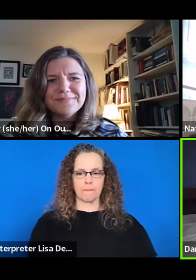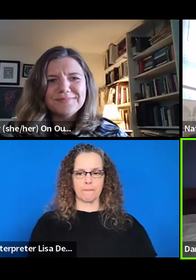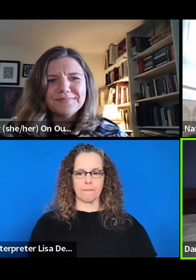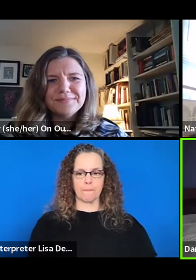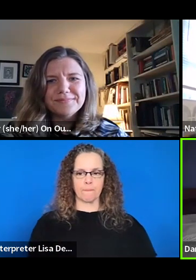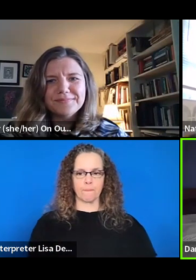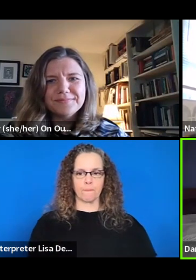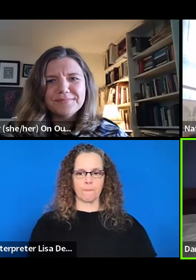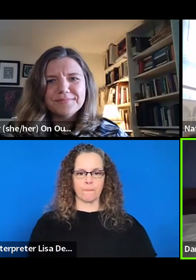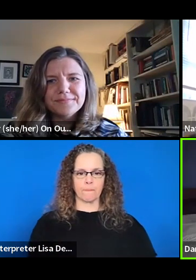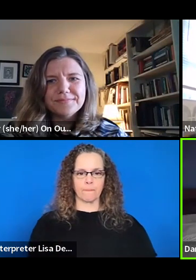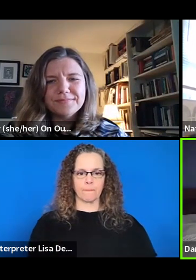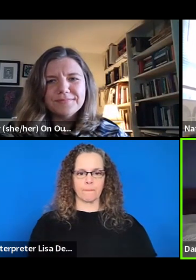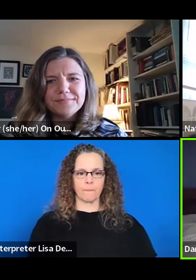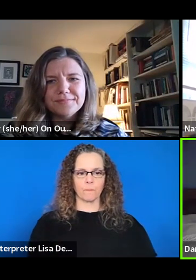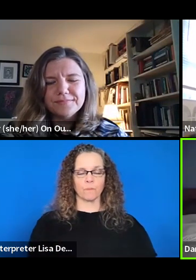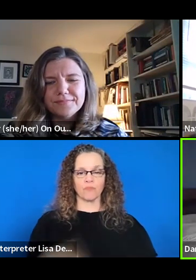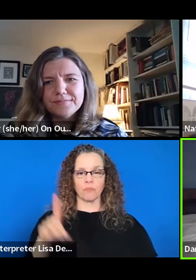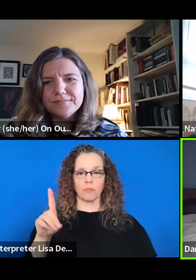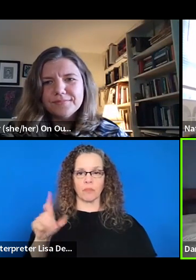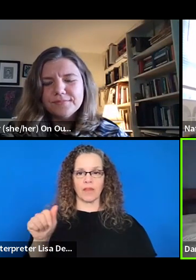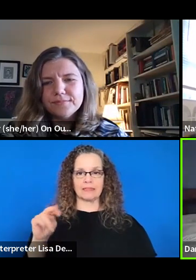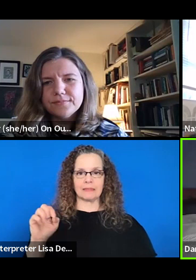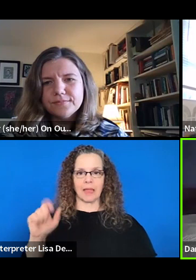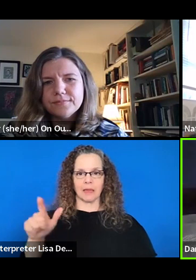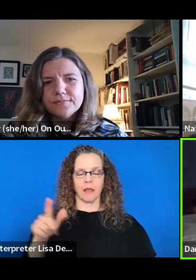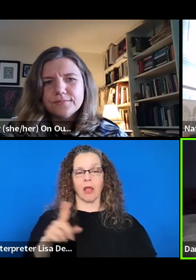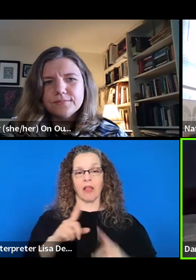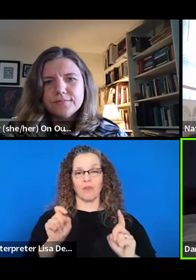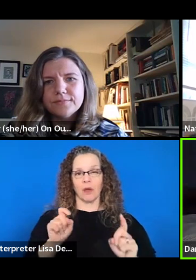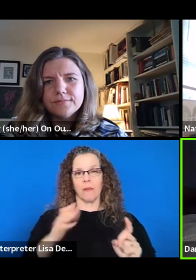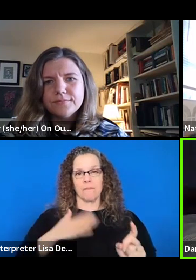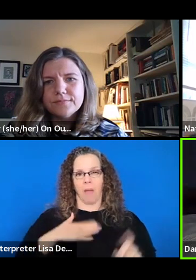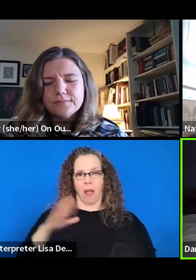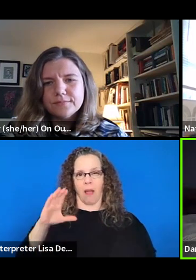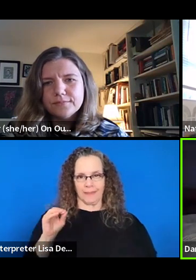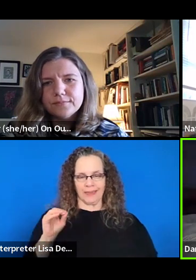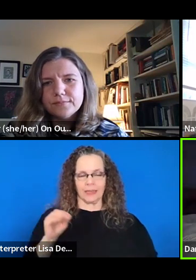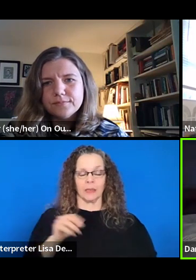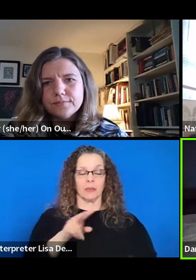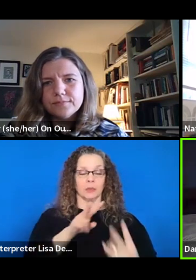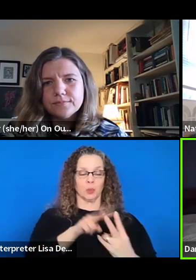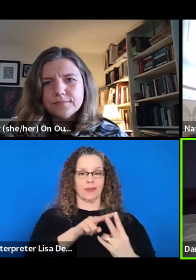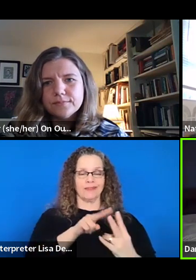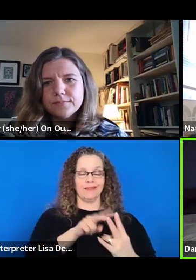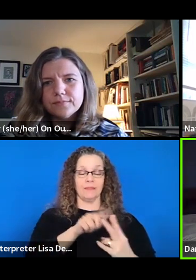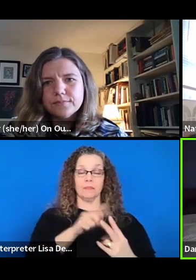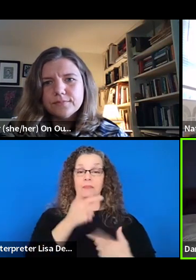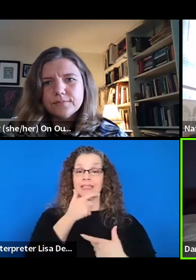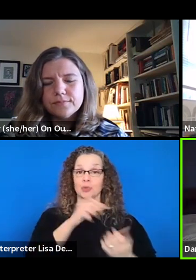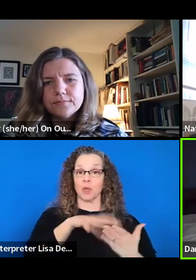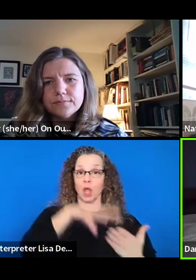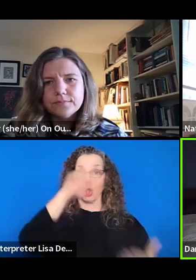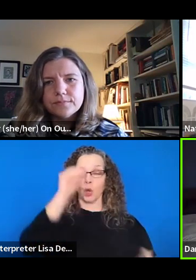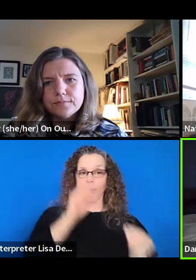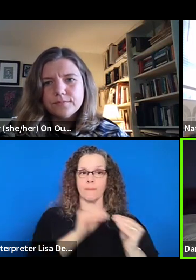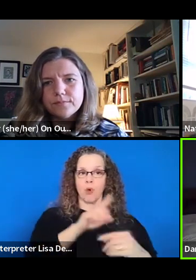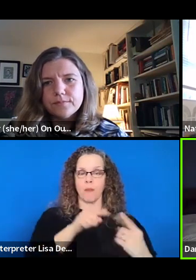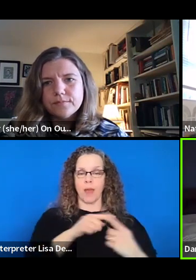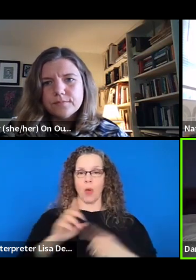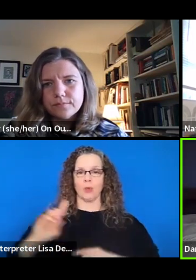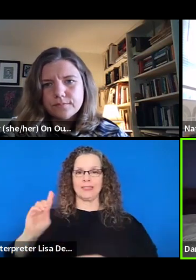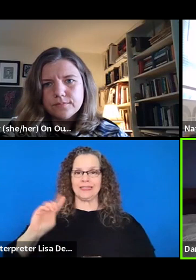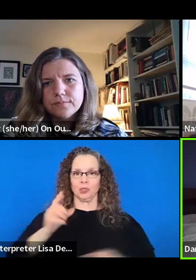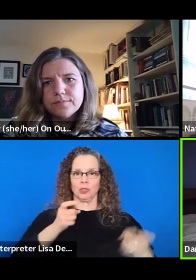I'll offer from obvious agency two things. Um, if you are interested in learning a little bit more about democratic management, solidarity